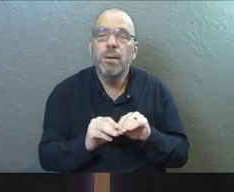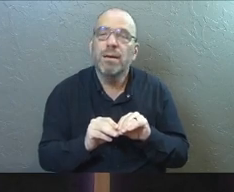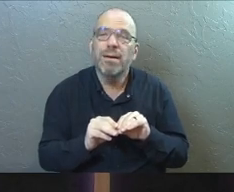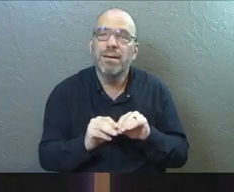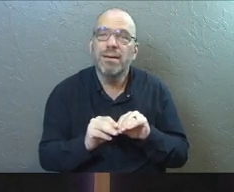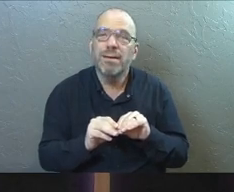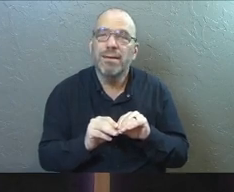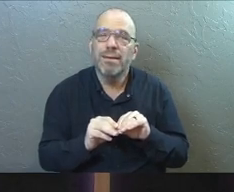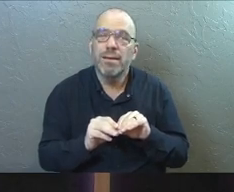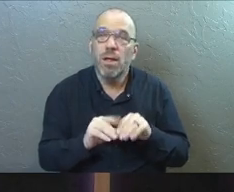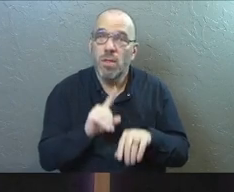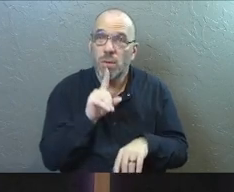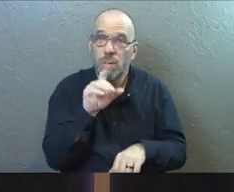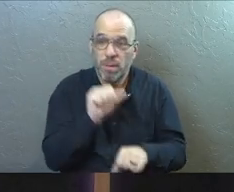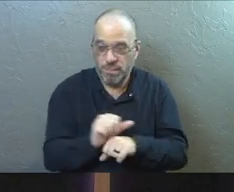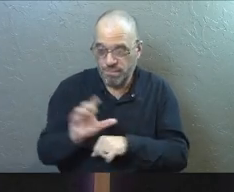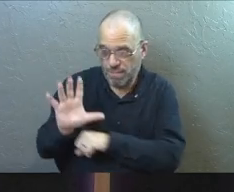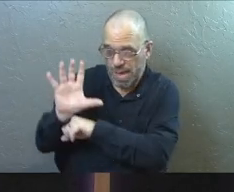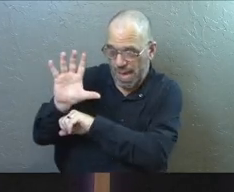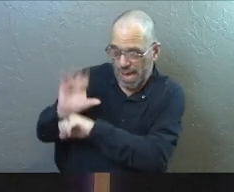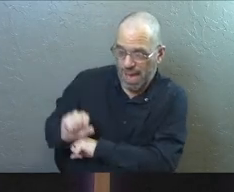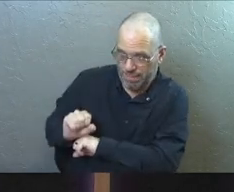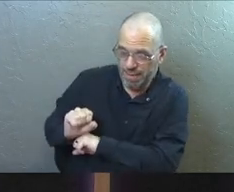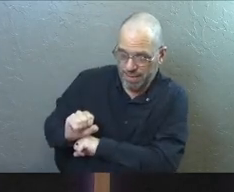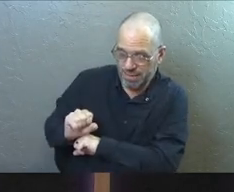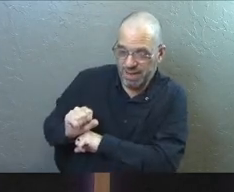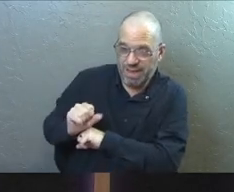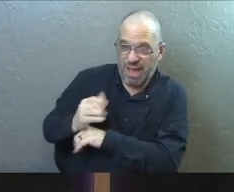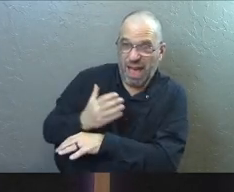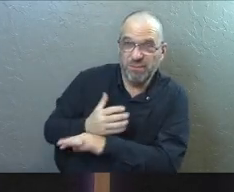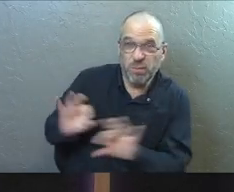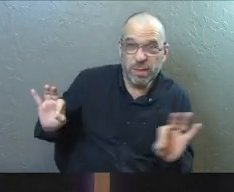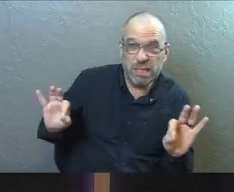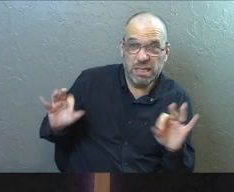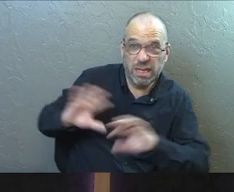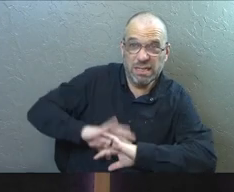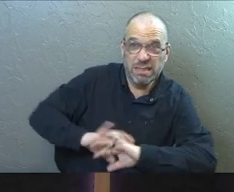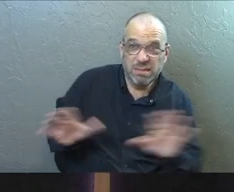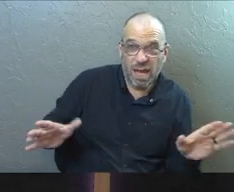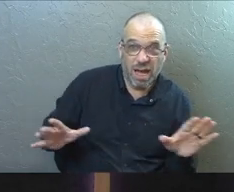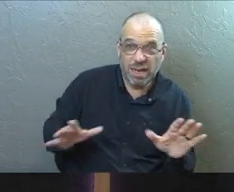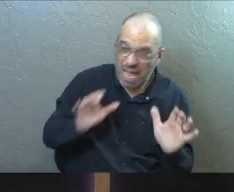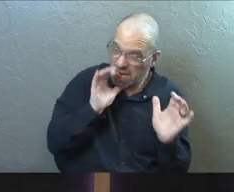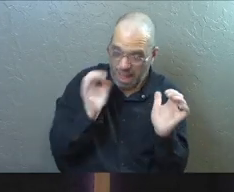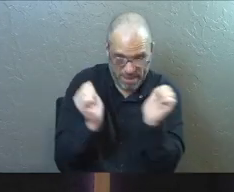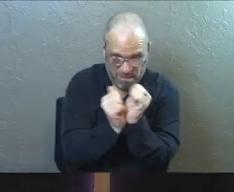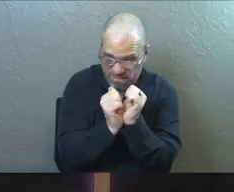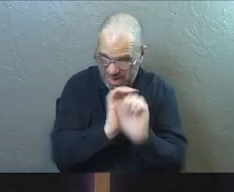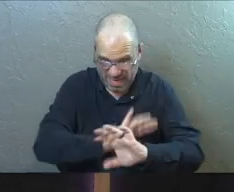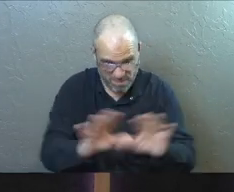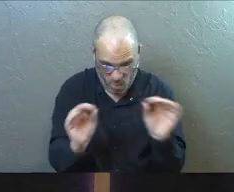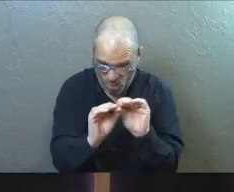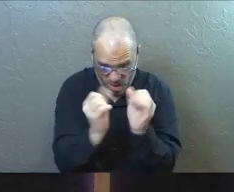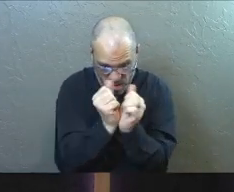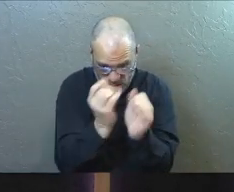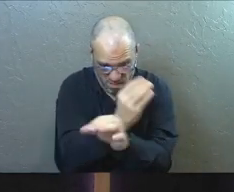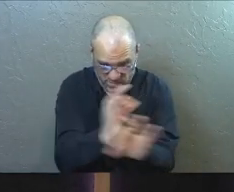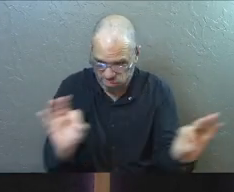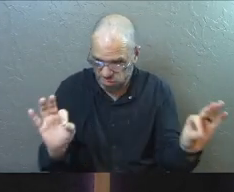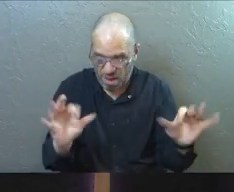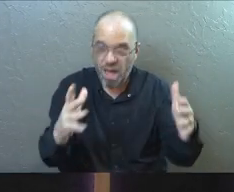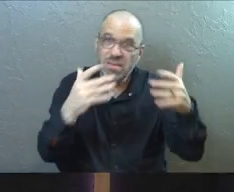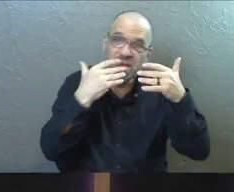The realization that all my habits, I'm finally free and not bound up anymore. The